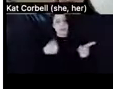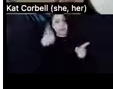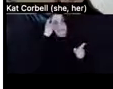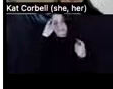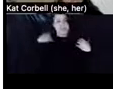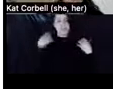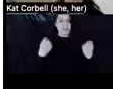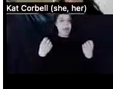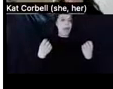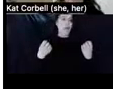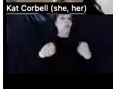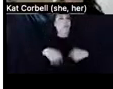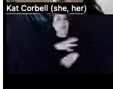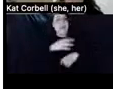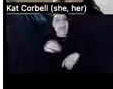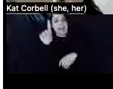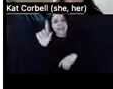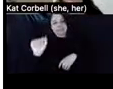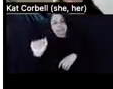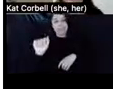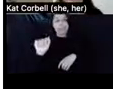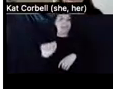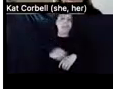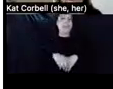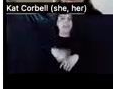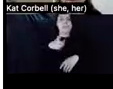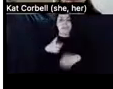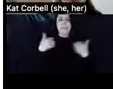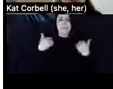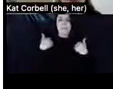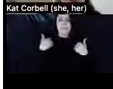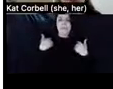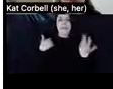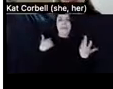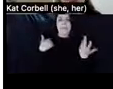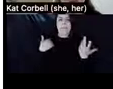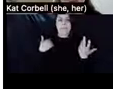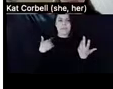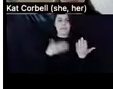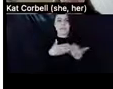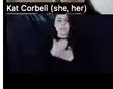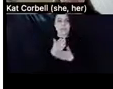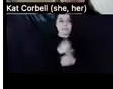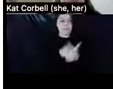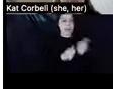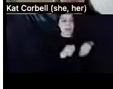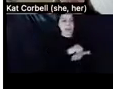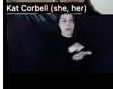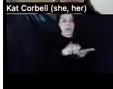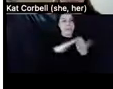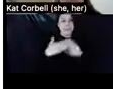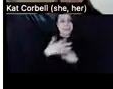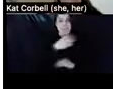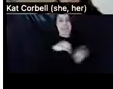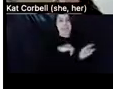reasonable accommodations under the New York City and New York State Human Rights Law and the Federal Fair